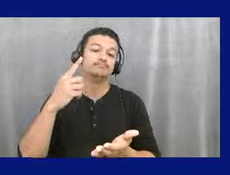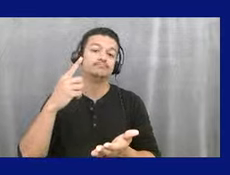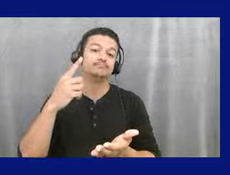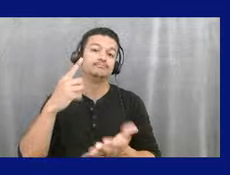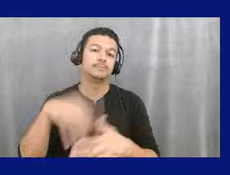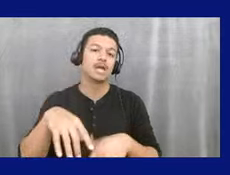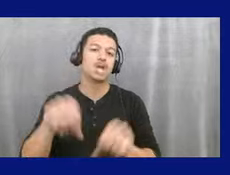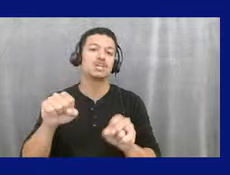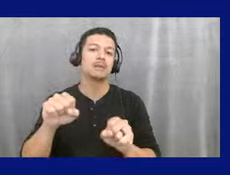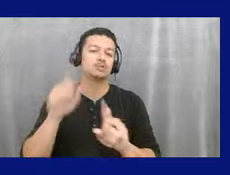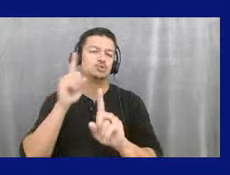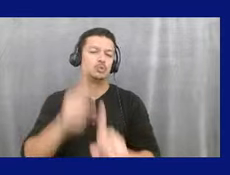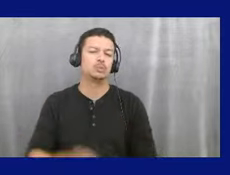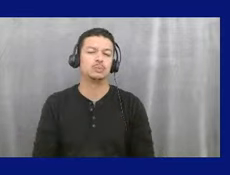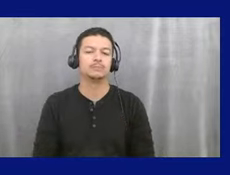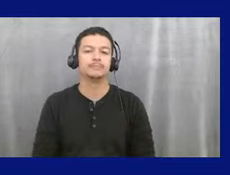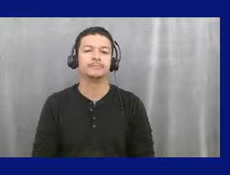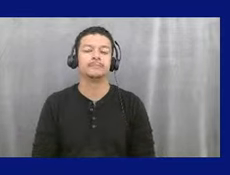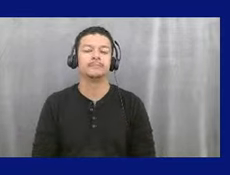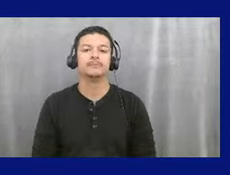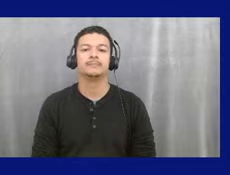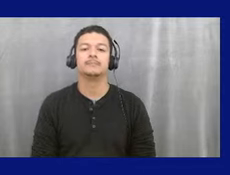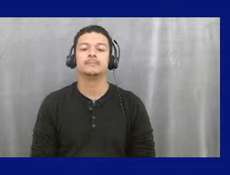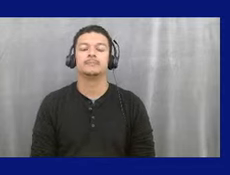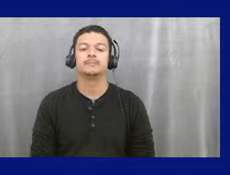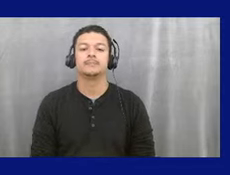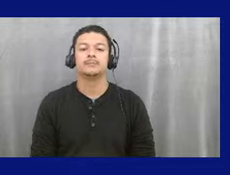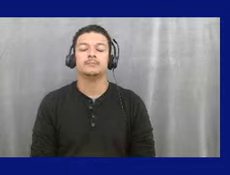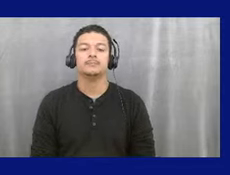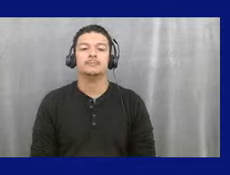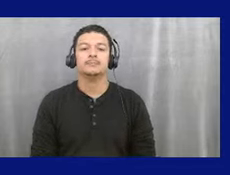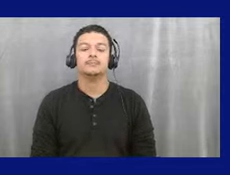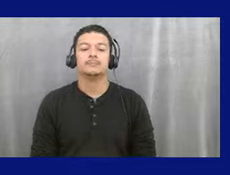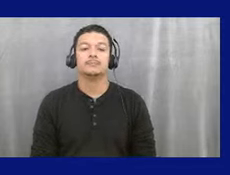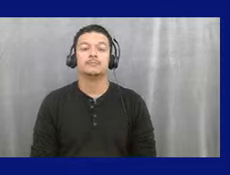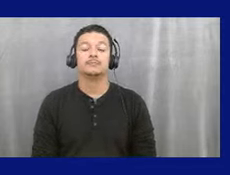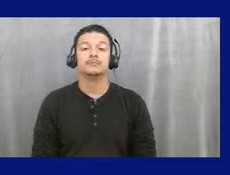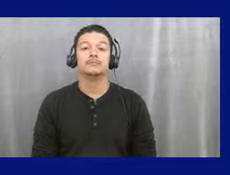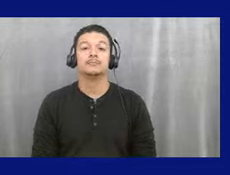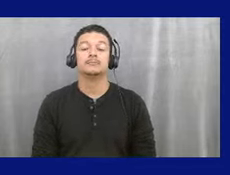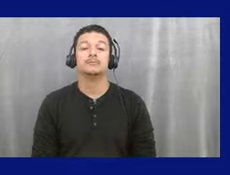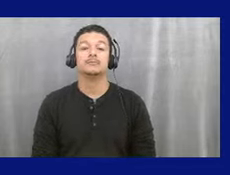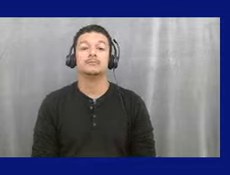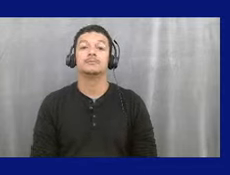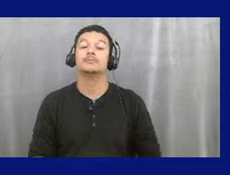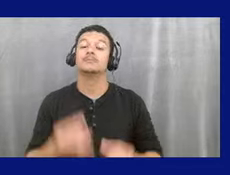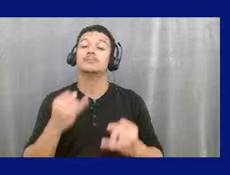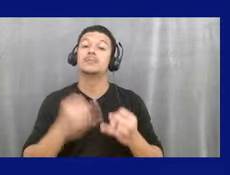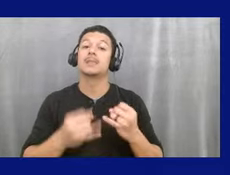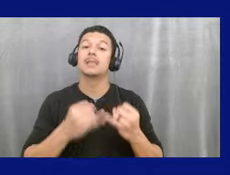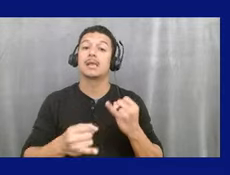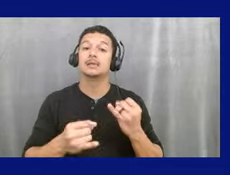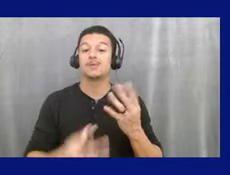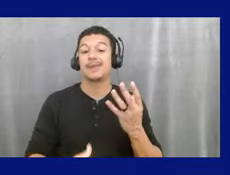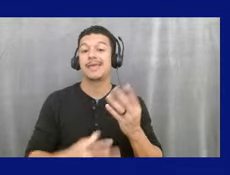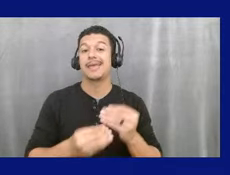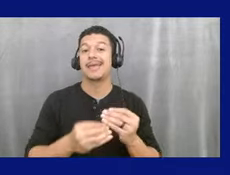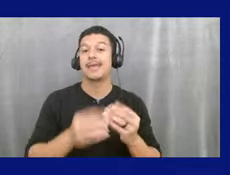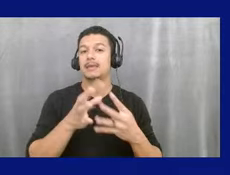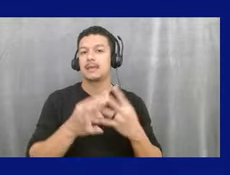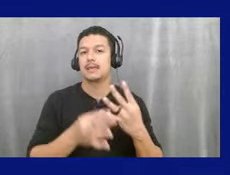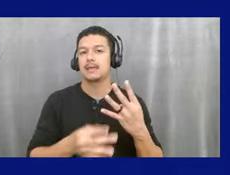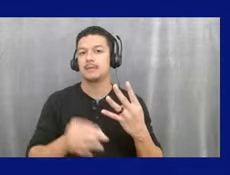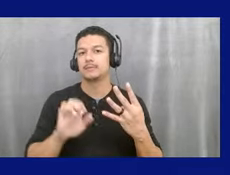Um, the lastly, I liked, we like to, um, explore to add optional elements, which is economic